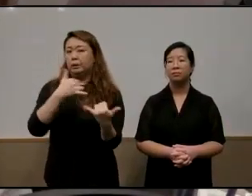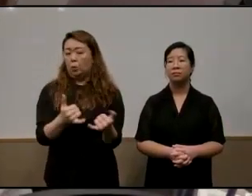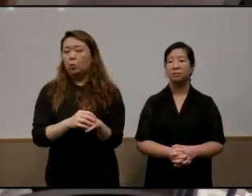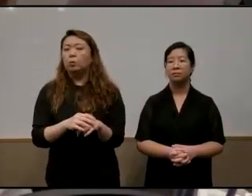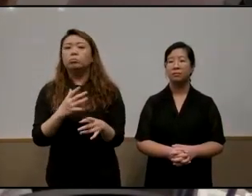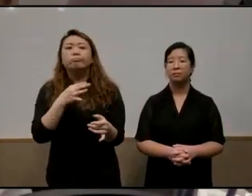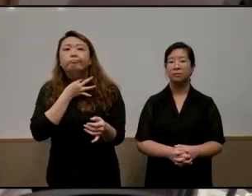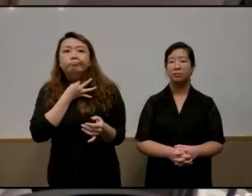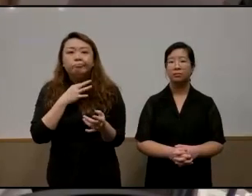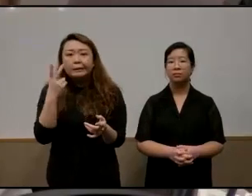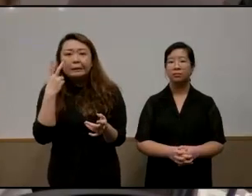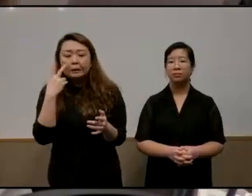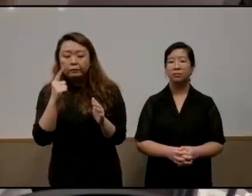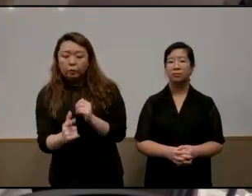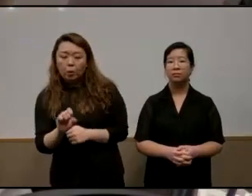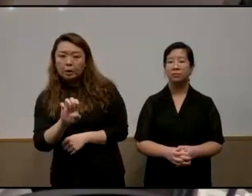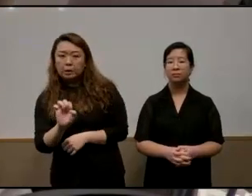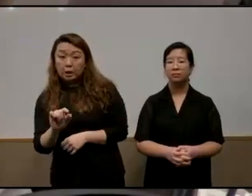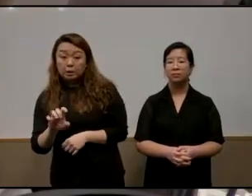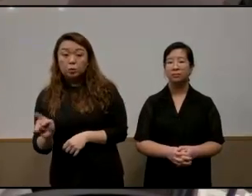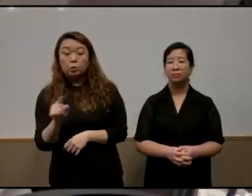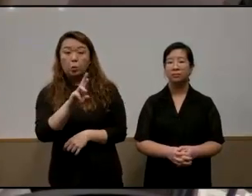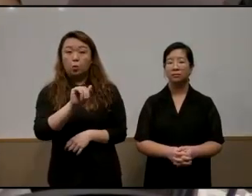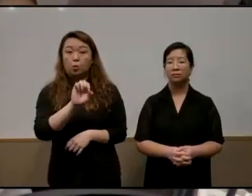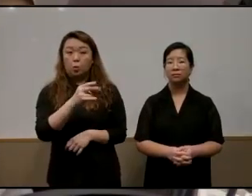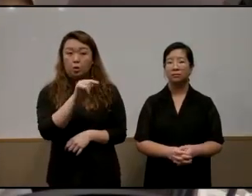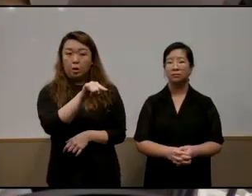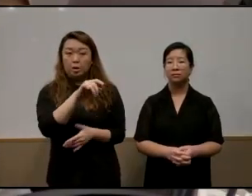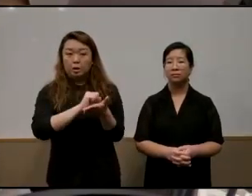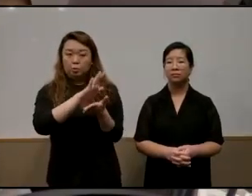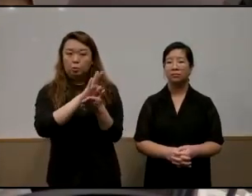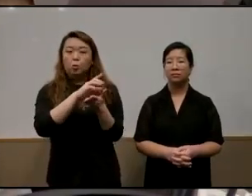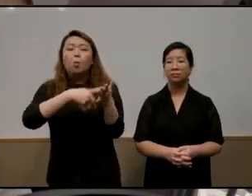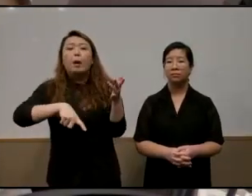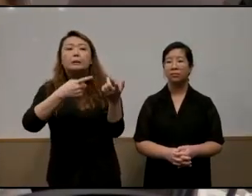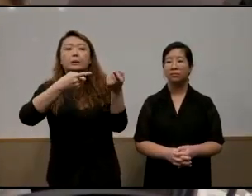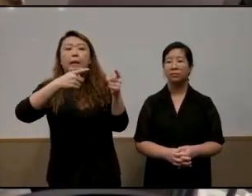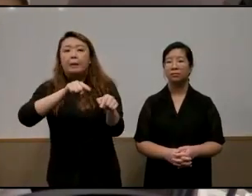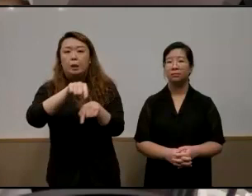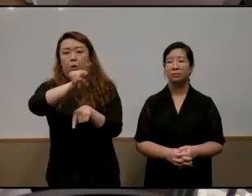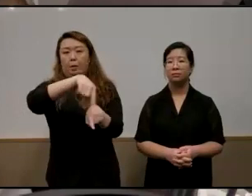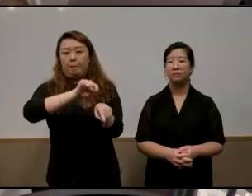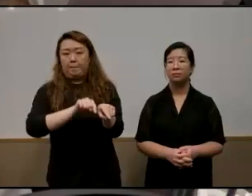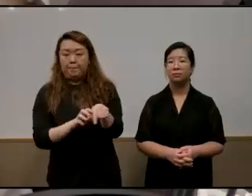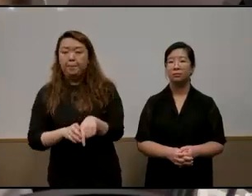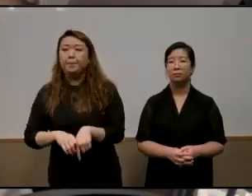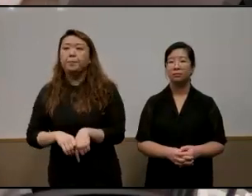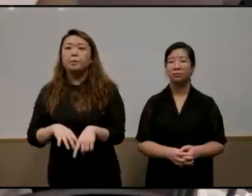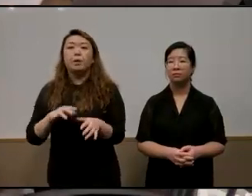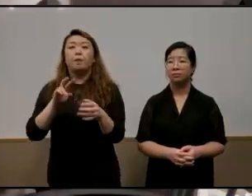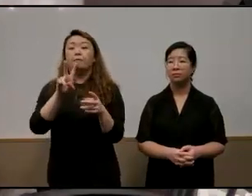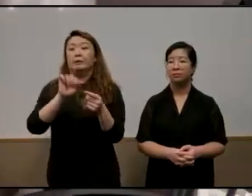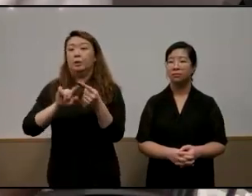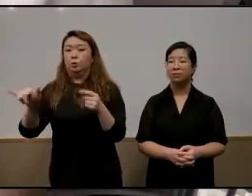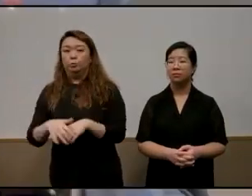the the kids from the lower ses who went to rosy what are their outcomes as opposed to those who went thank